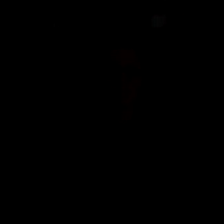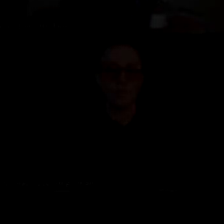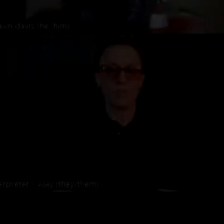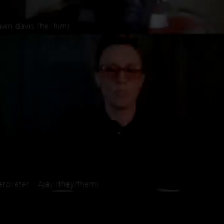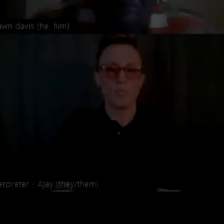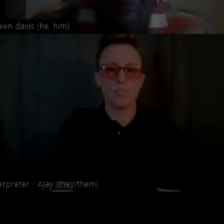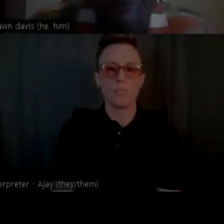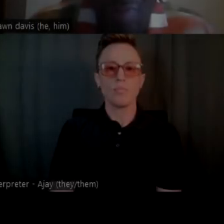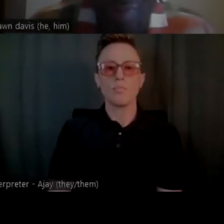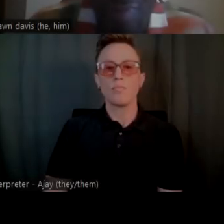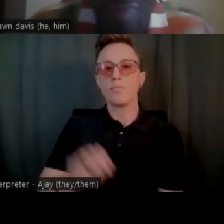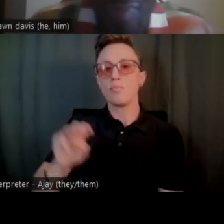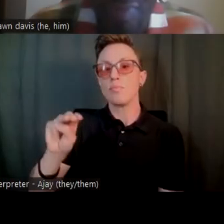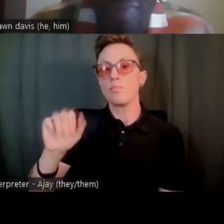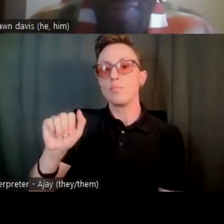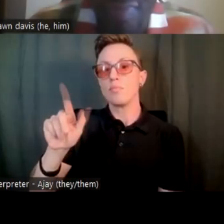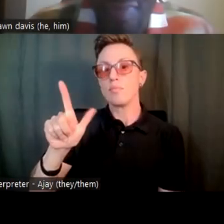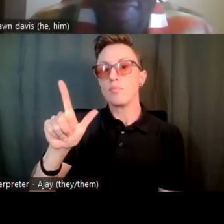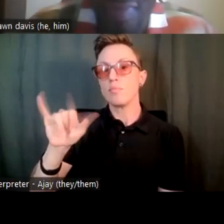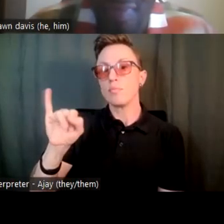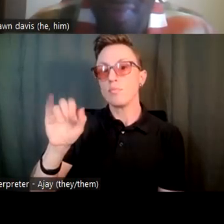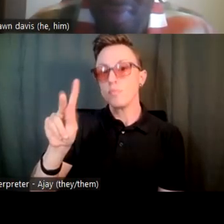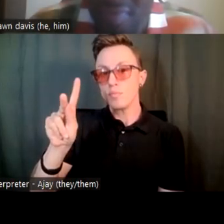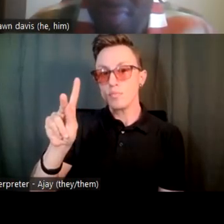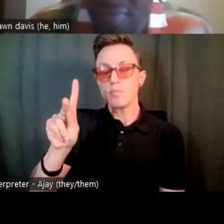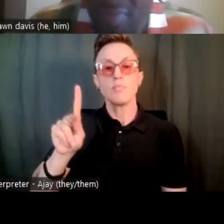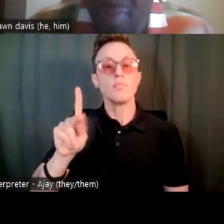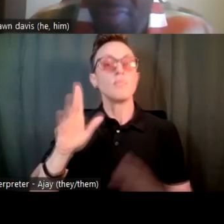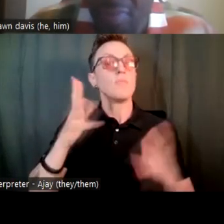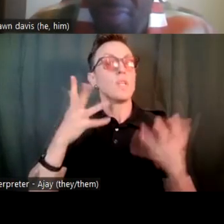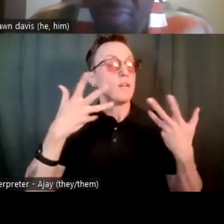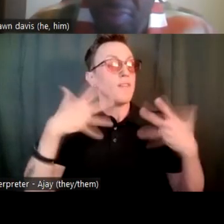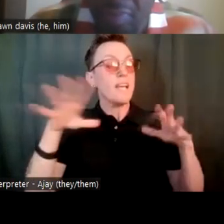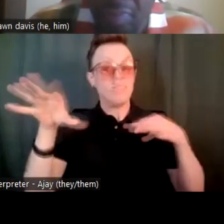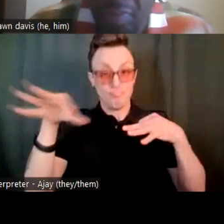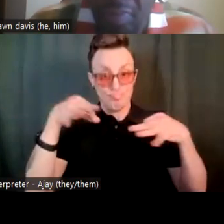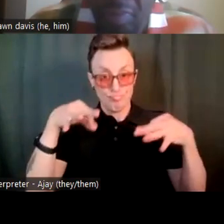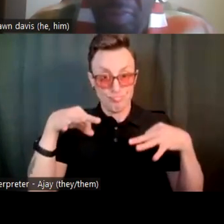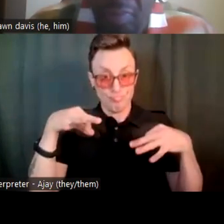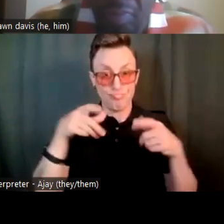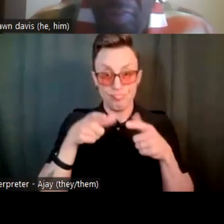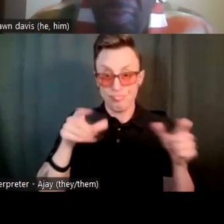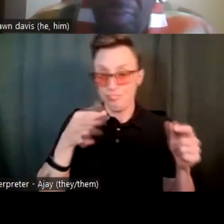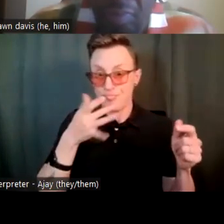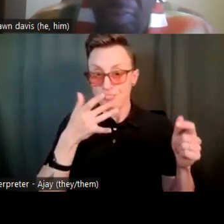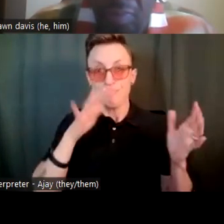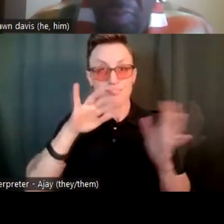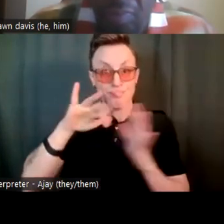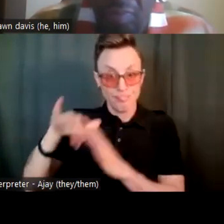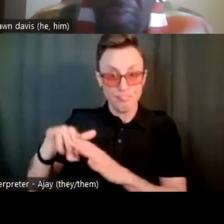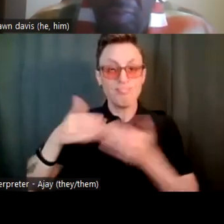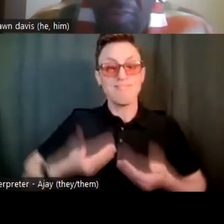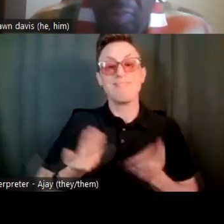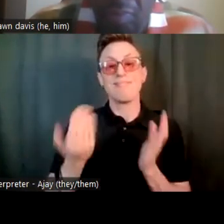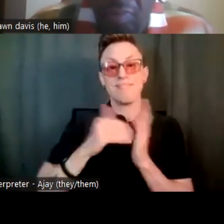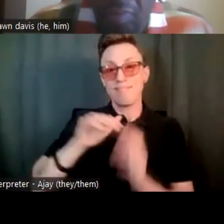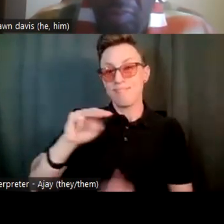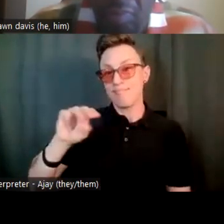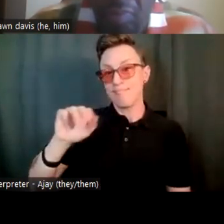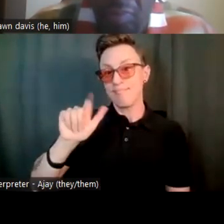And with instruction provided, I would like to once again welcome you all. My name is Malik Gooch,